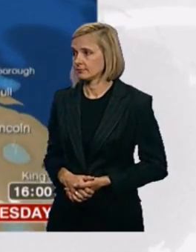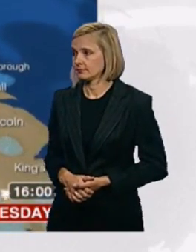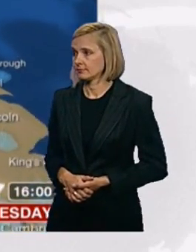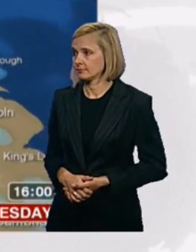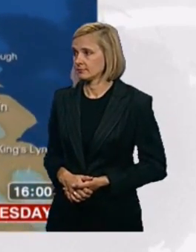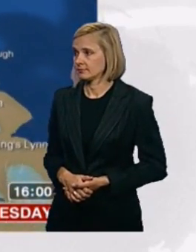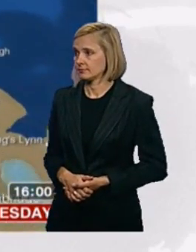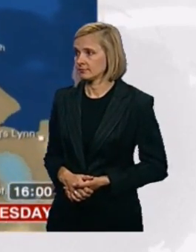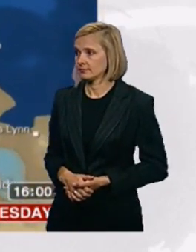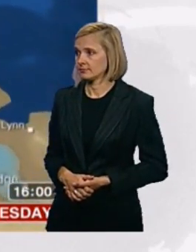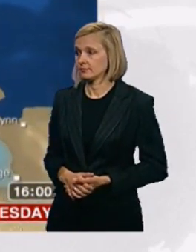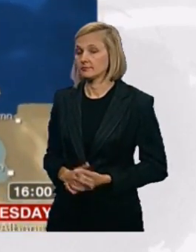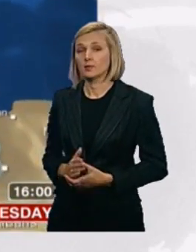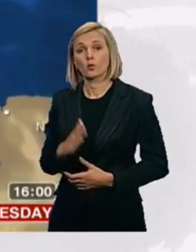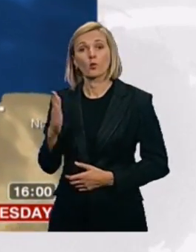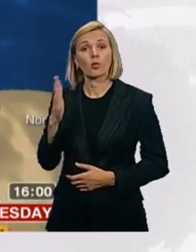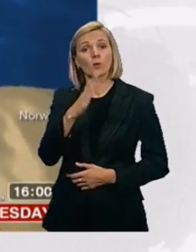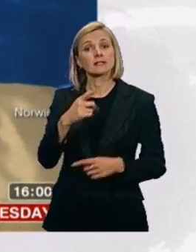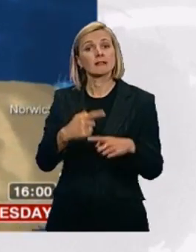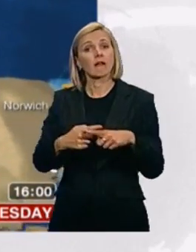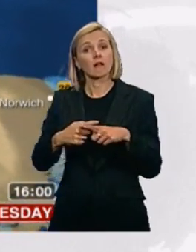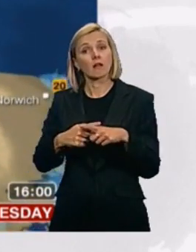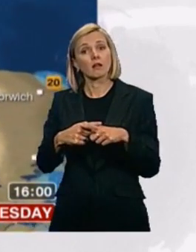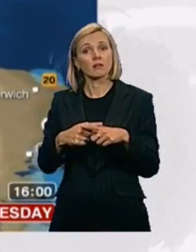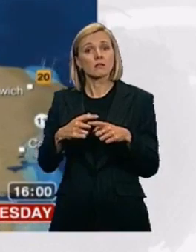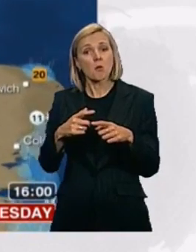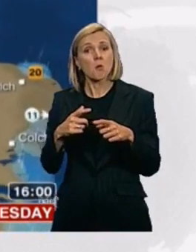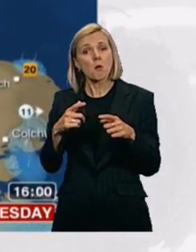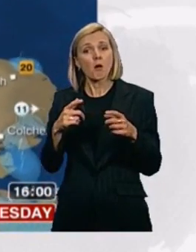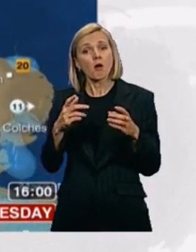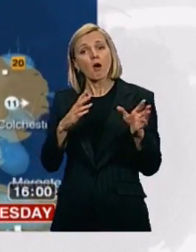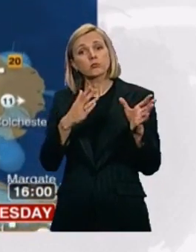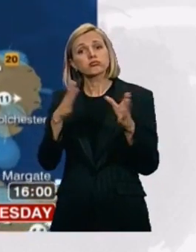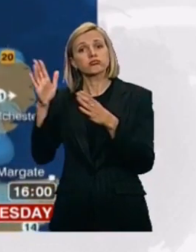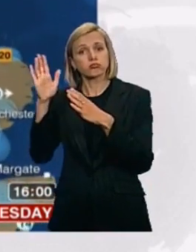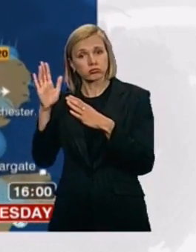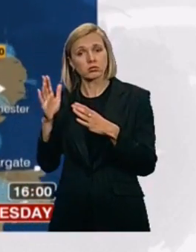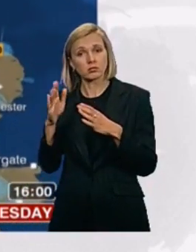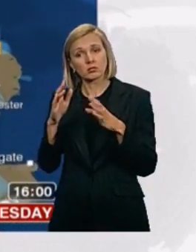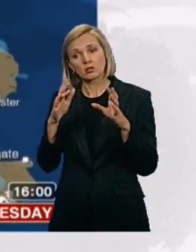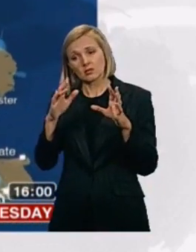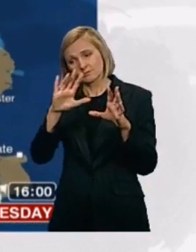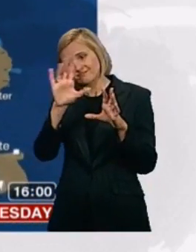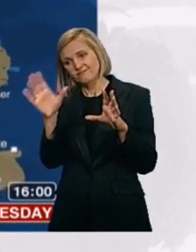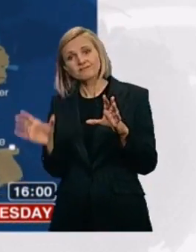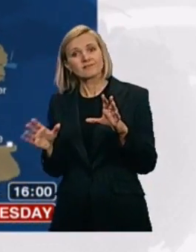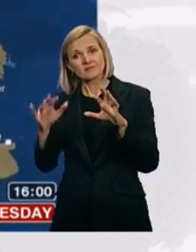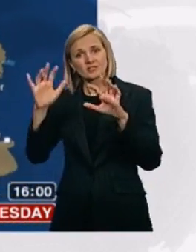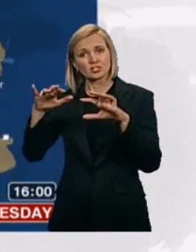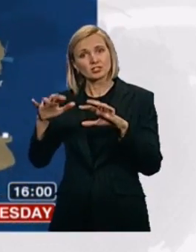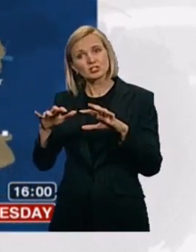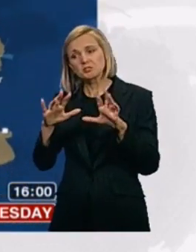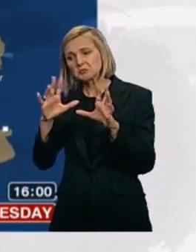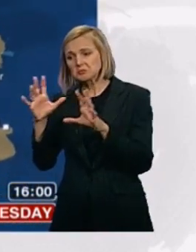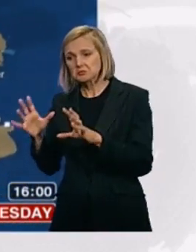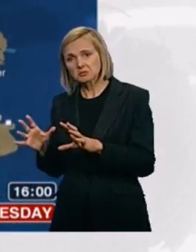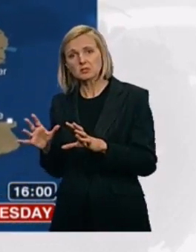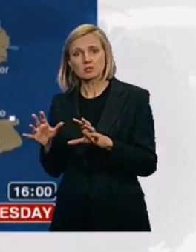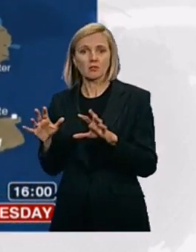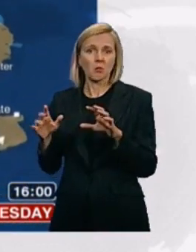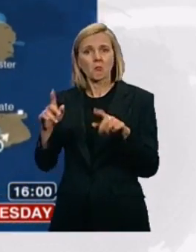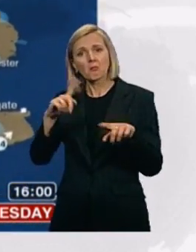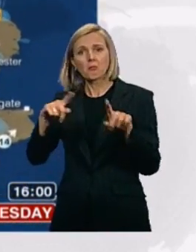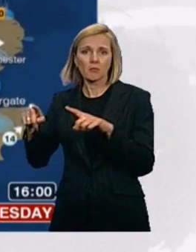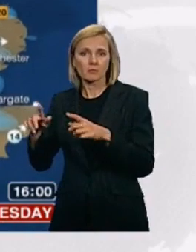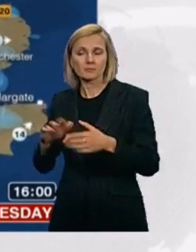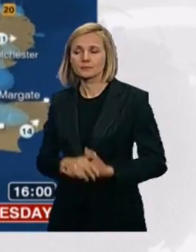time across north-west England this afternoon. A few will continue to the east of the Pennines, some moving through the Midlands into East Anglia, though here they're very few and far between. We've already